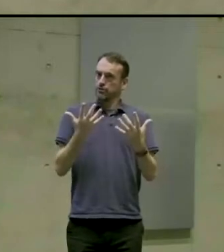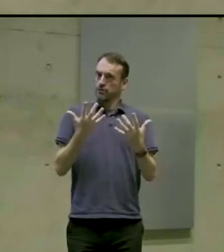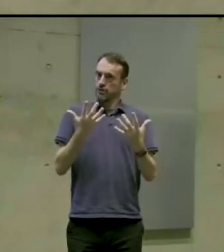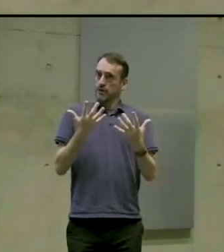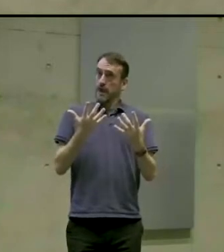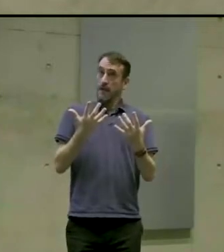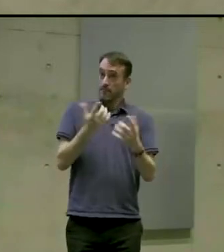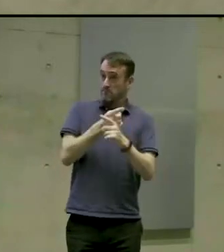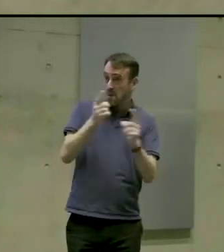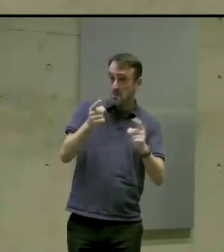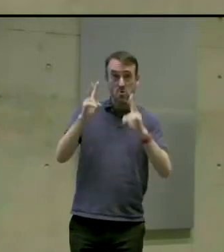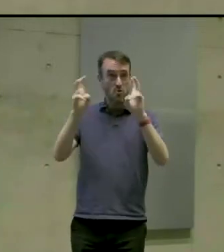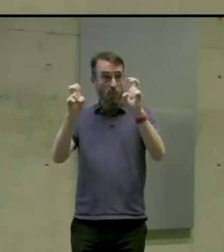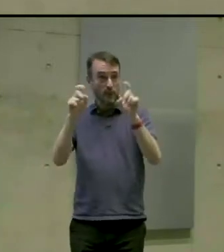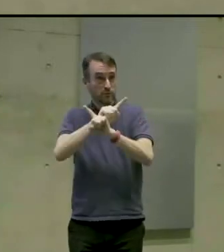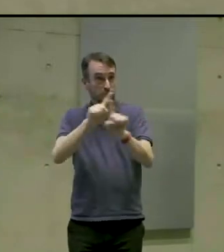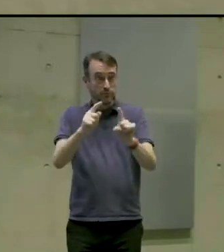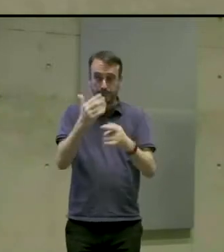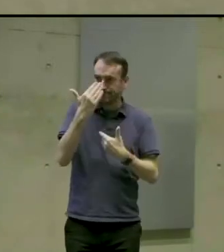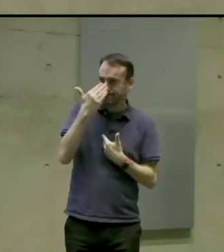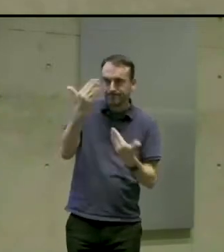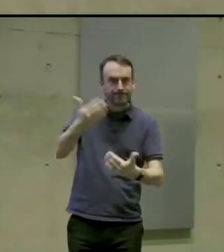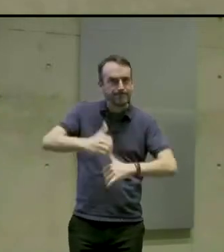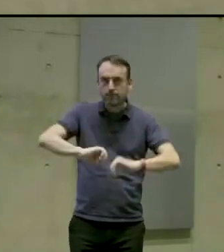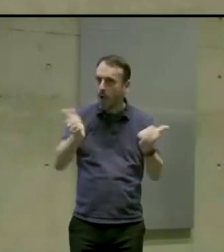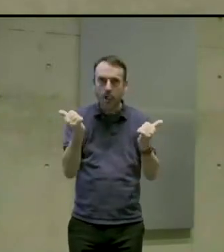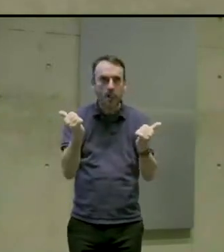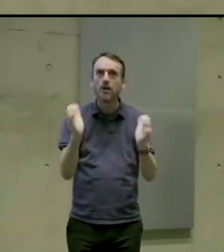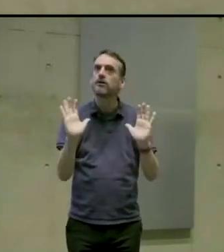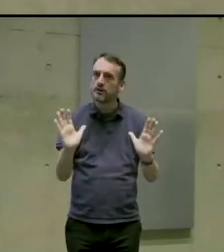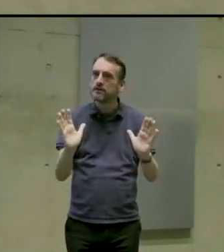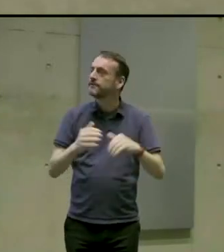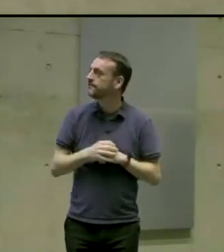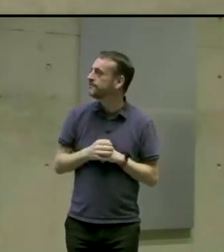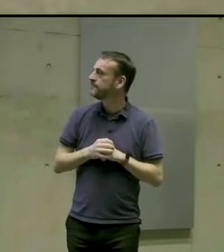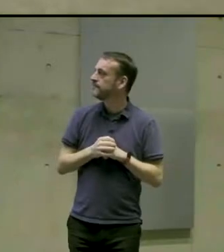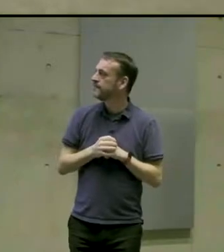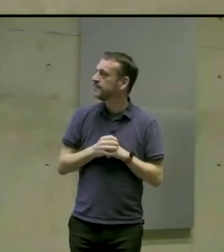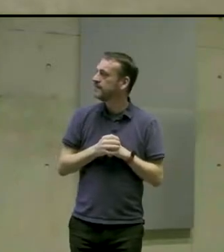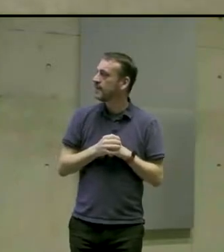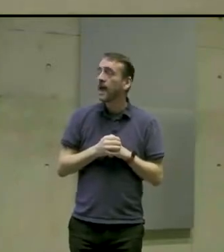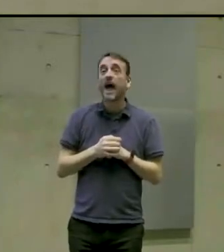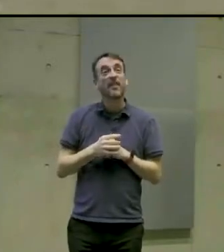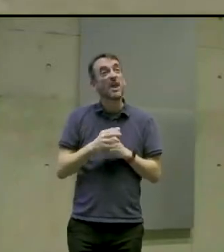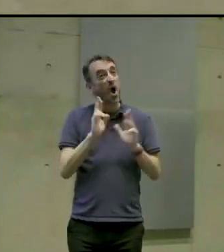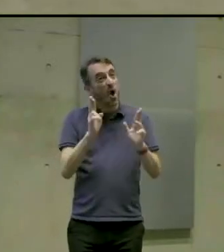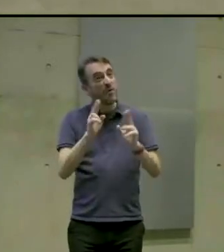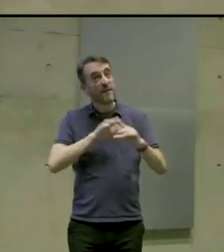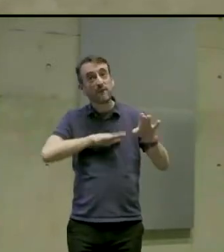and sort of then bring it into your own work.